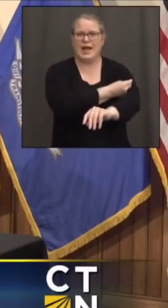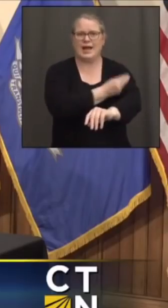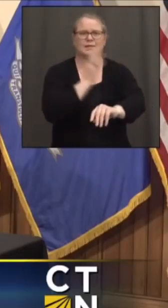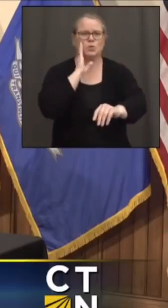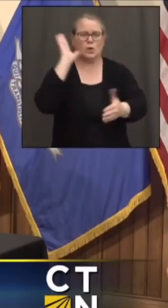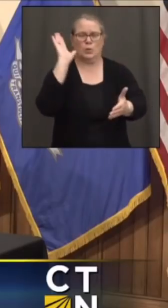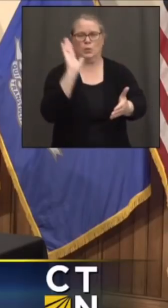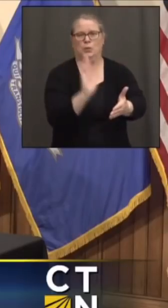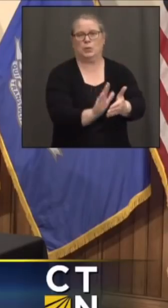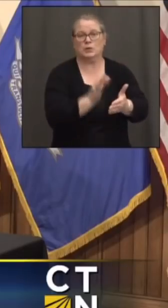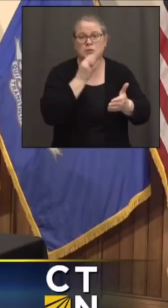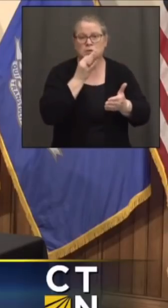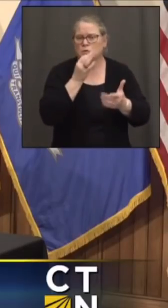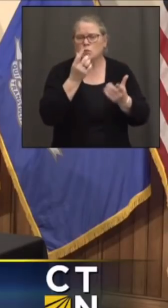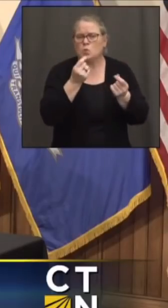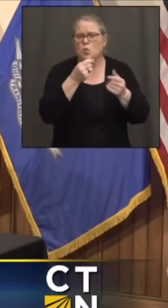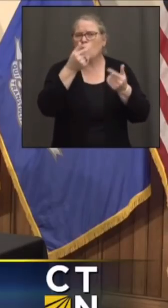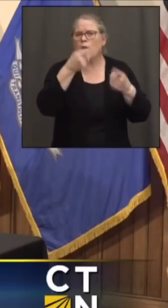happens at that point?